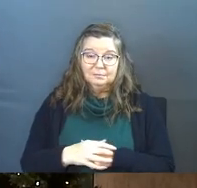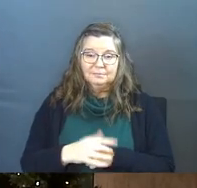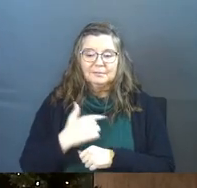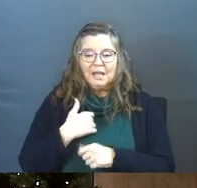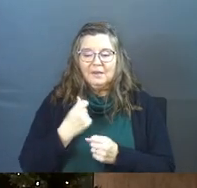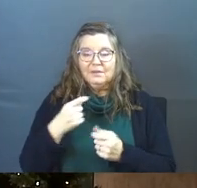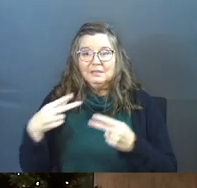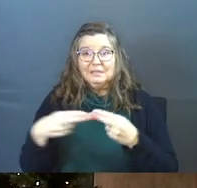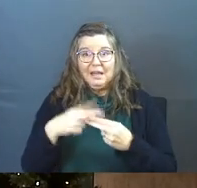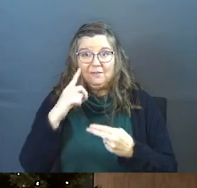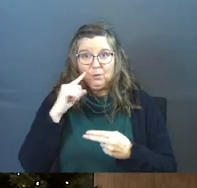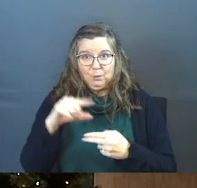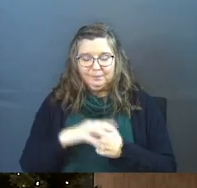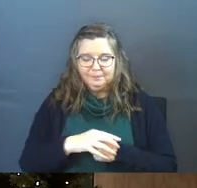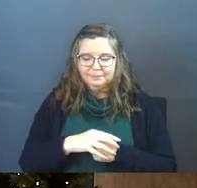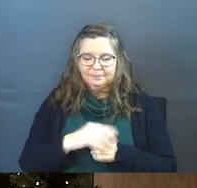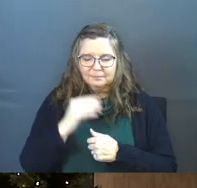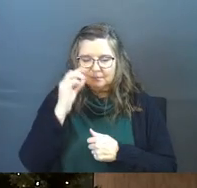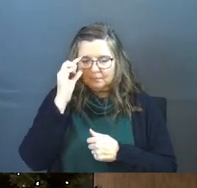I've got a slide for you.